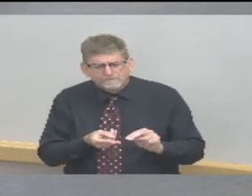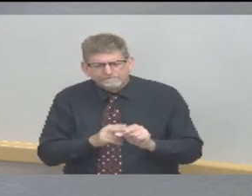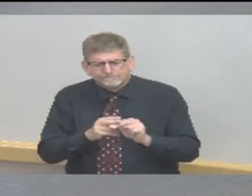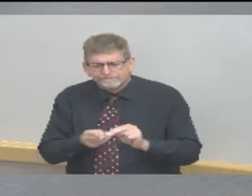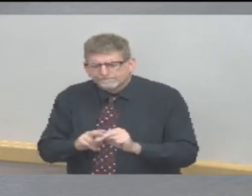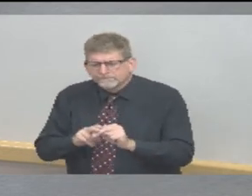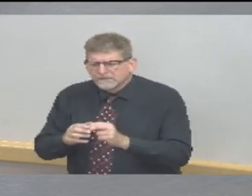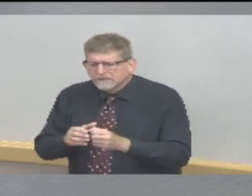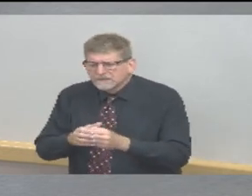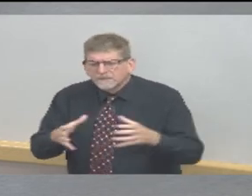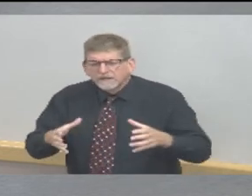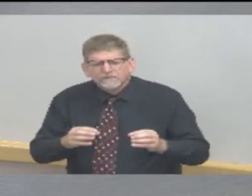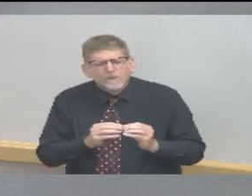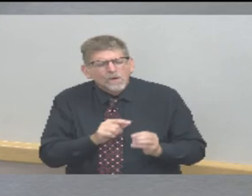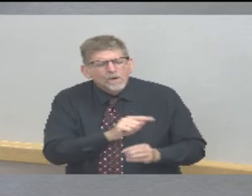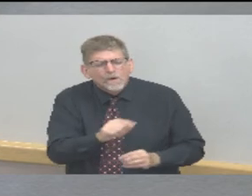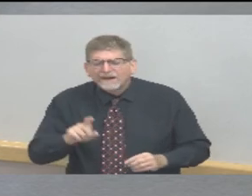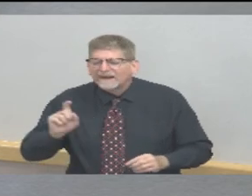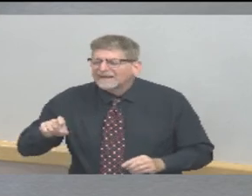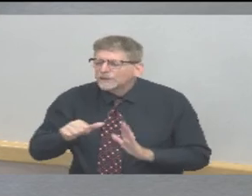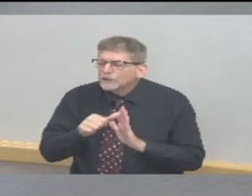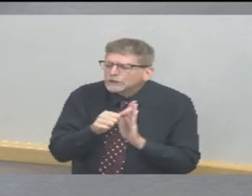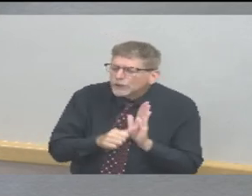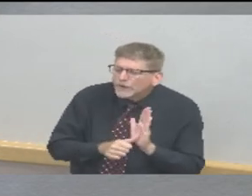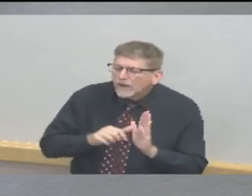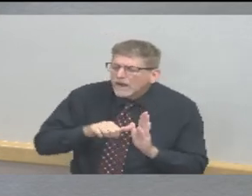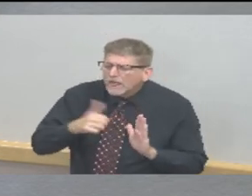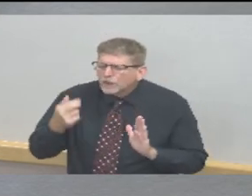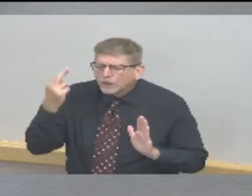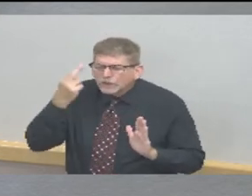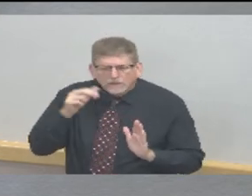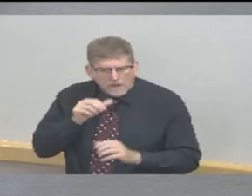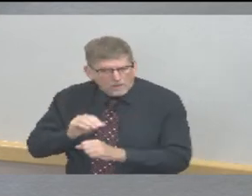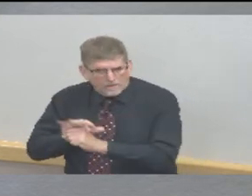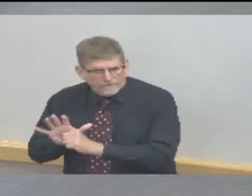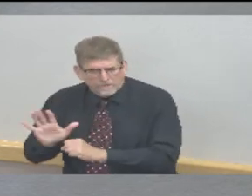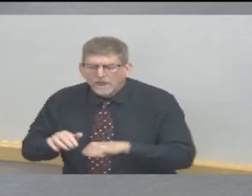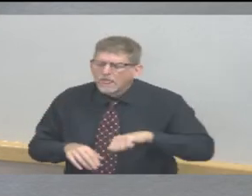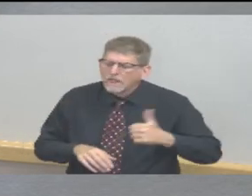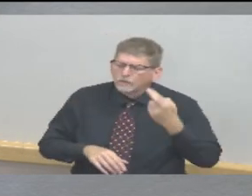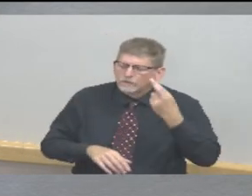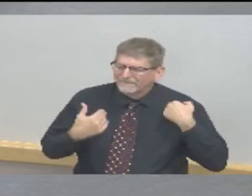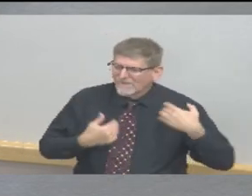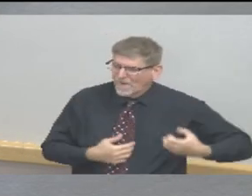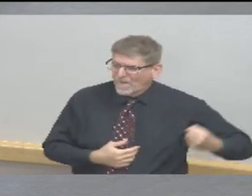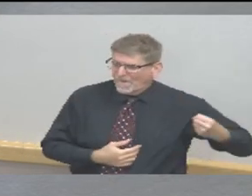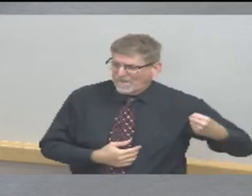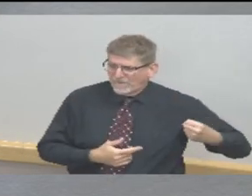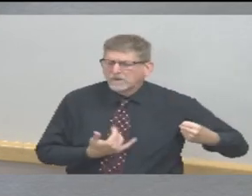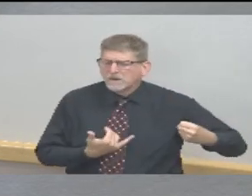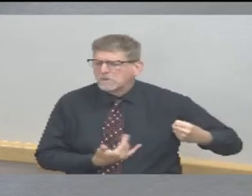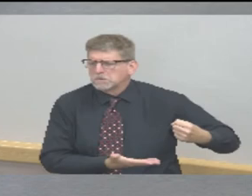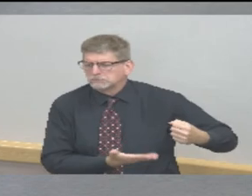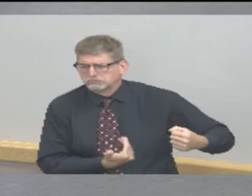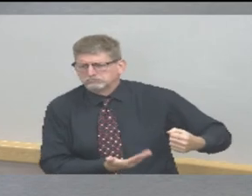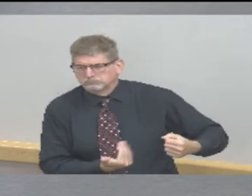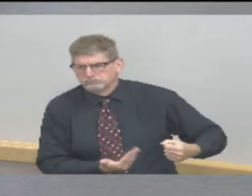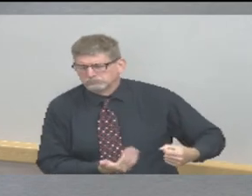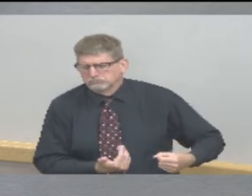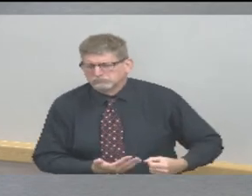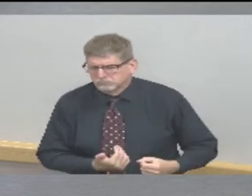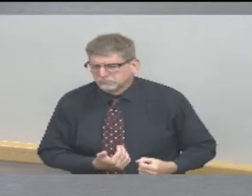setting a plan for gradually expanding more face-to-face visits within our clinic practices